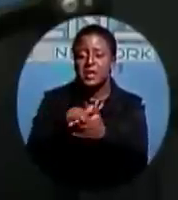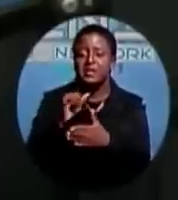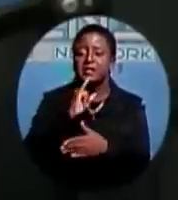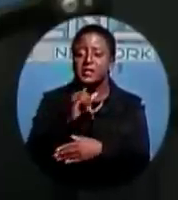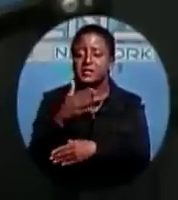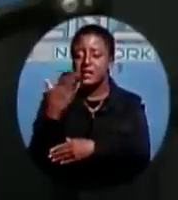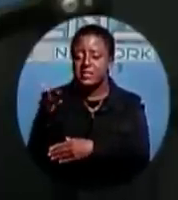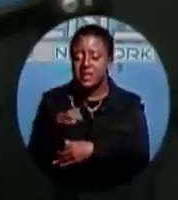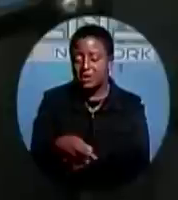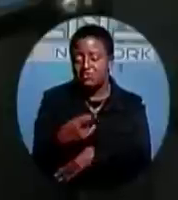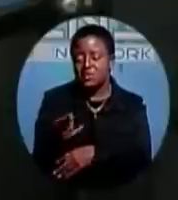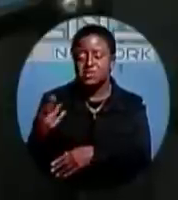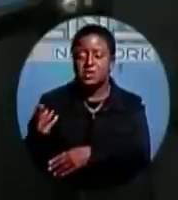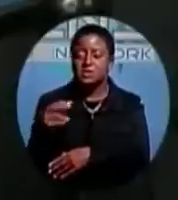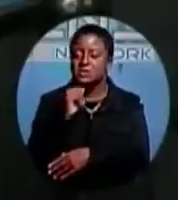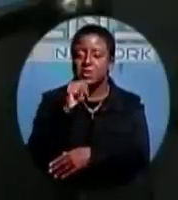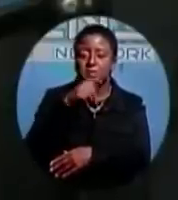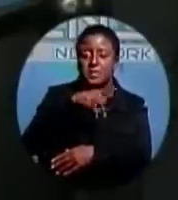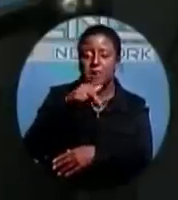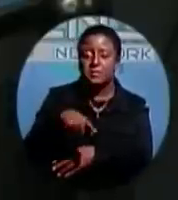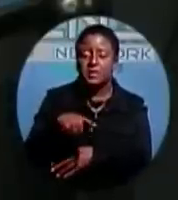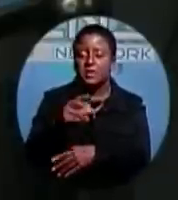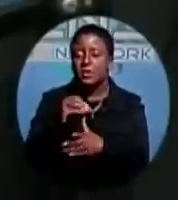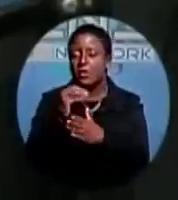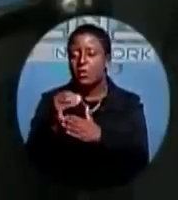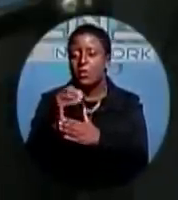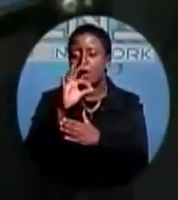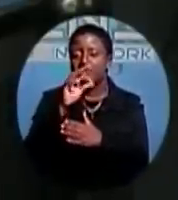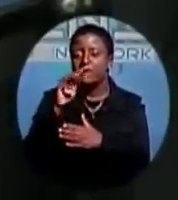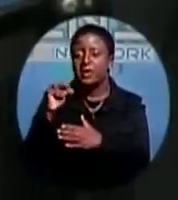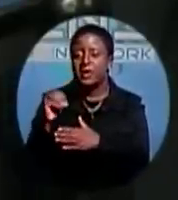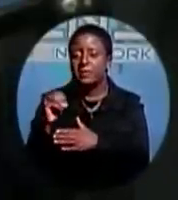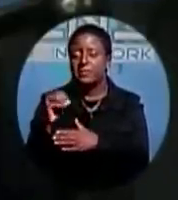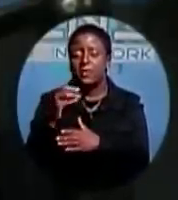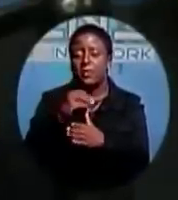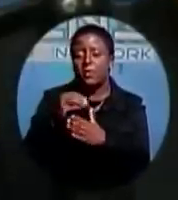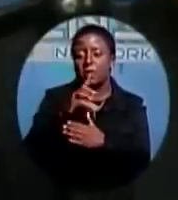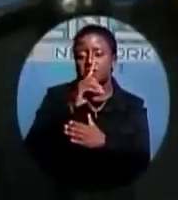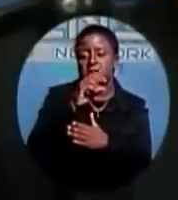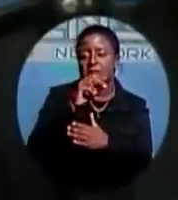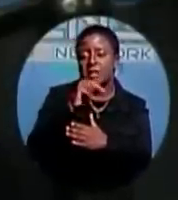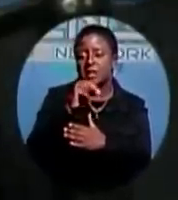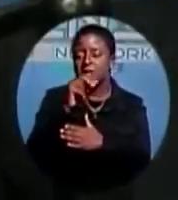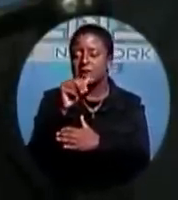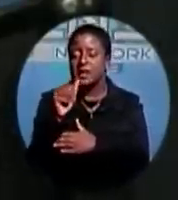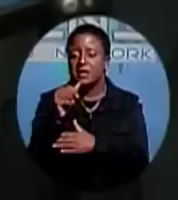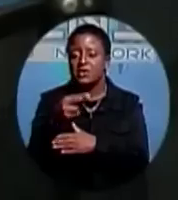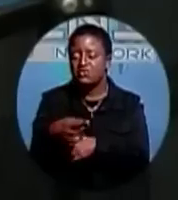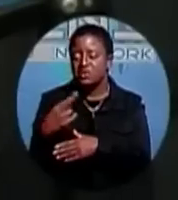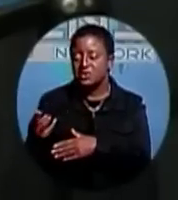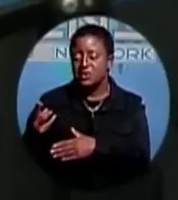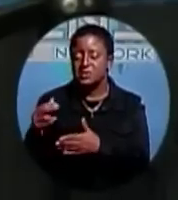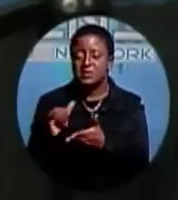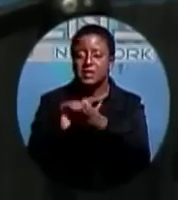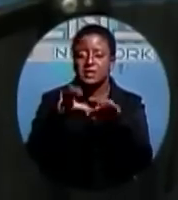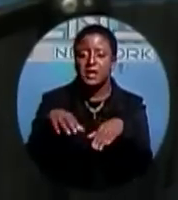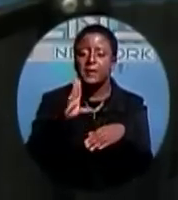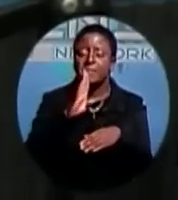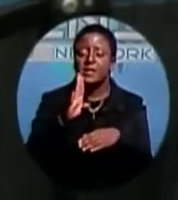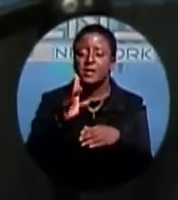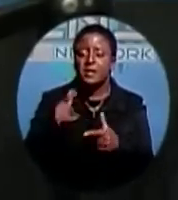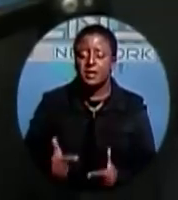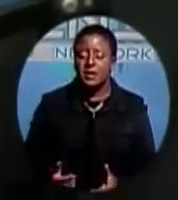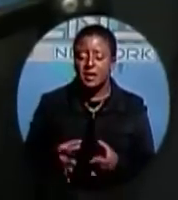PLP's resource, or the FNM's resource, or the DNA's resource. That can be a total life